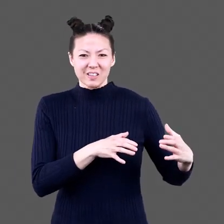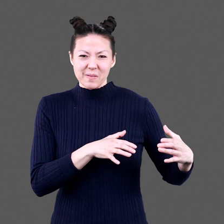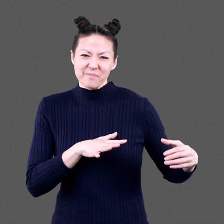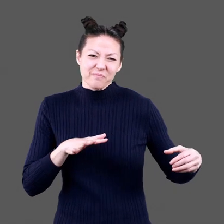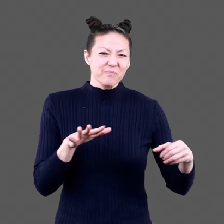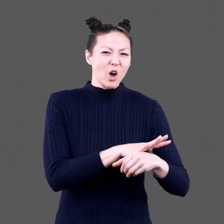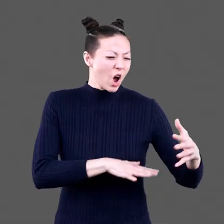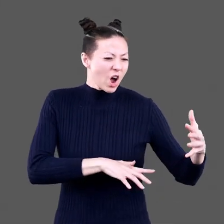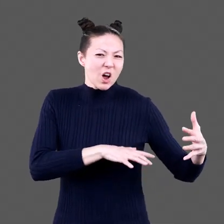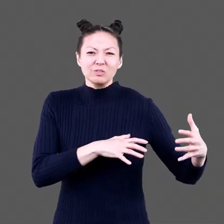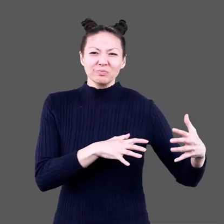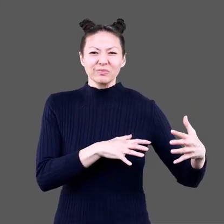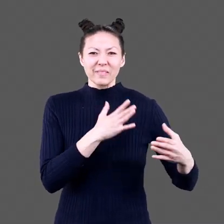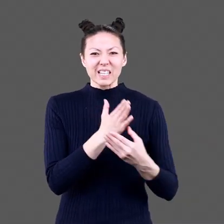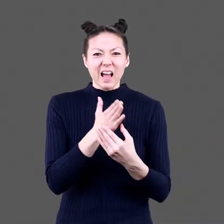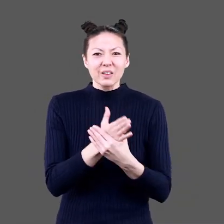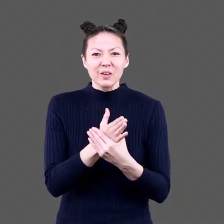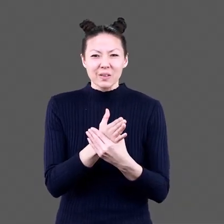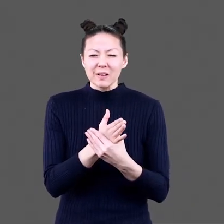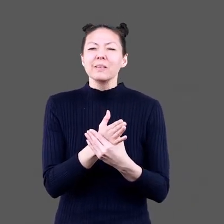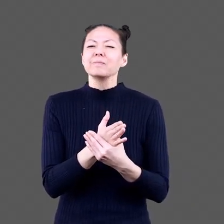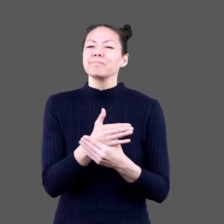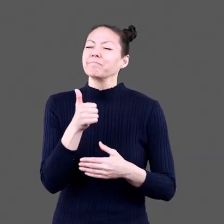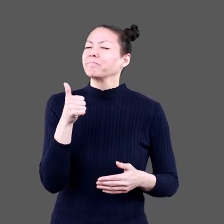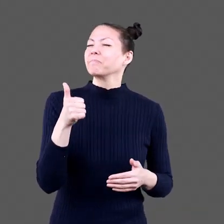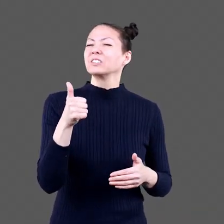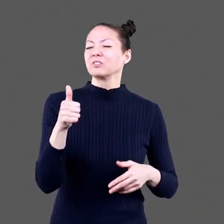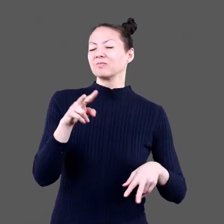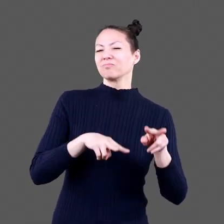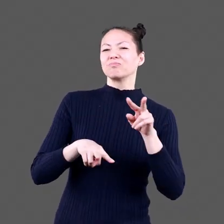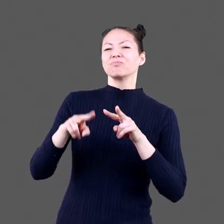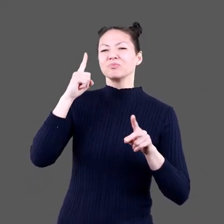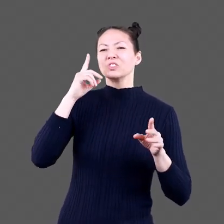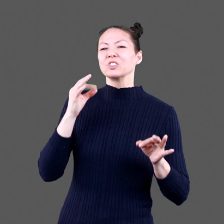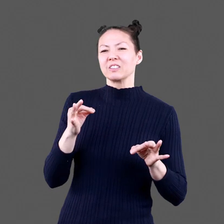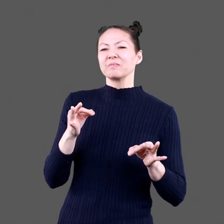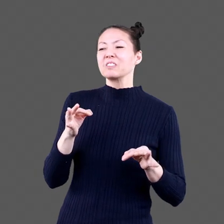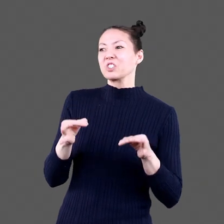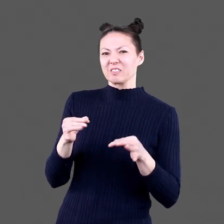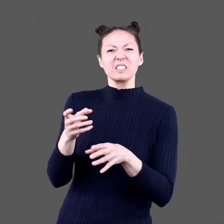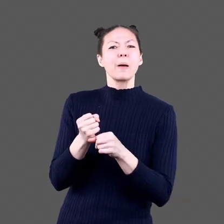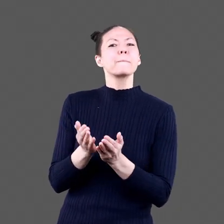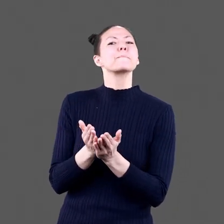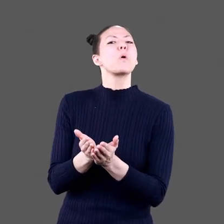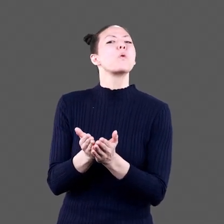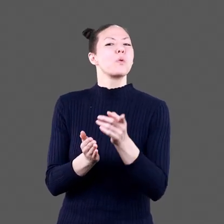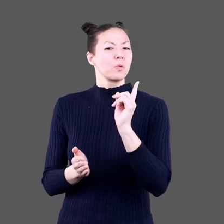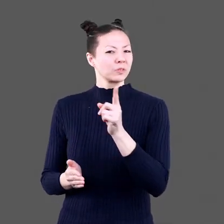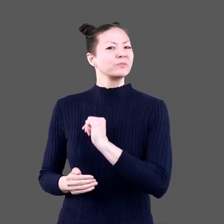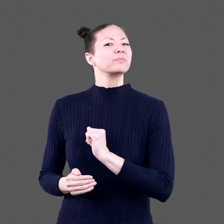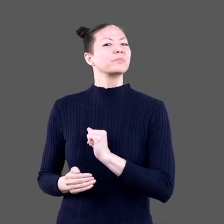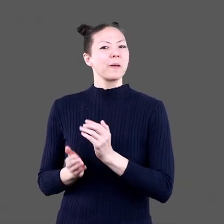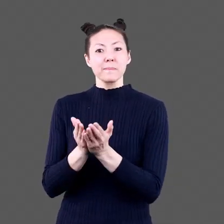tacos Pant loads of tacos The best way to judge is to